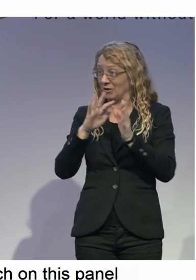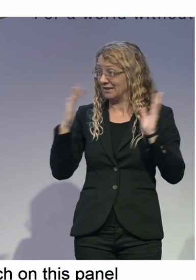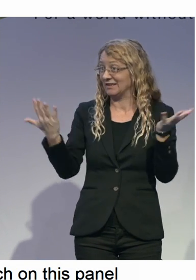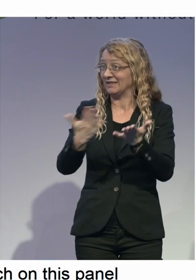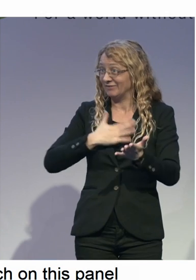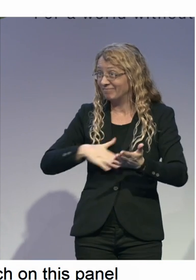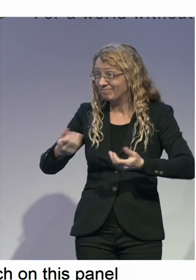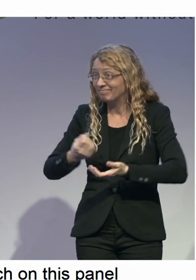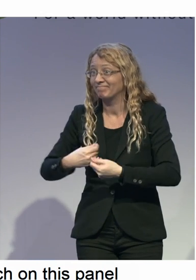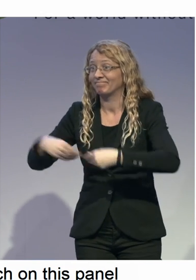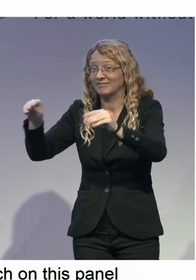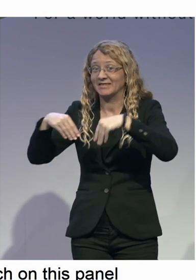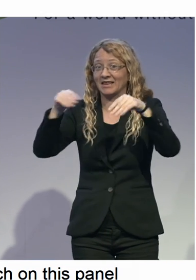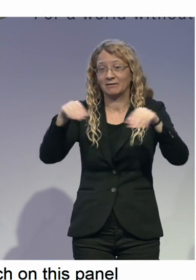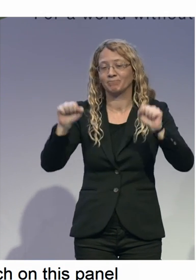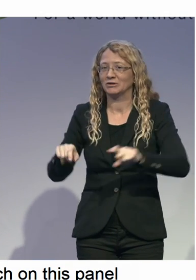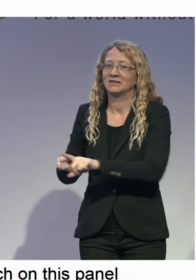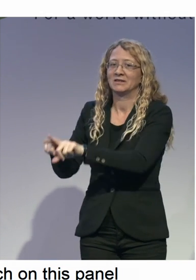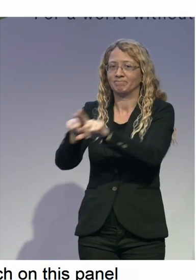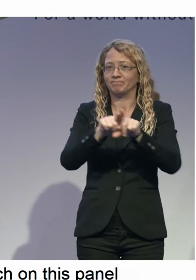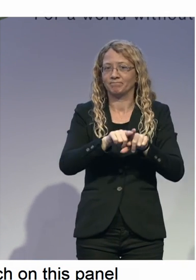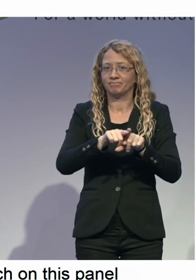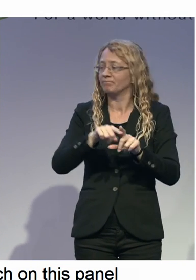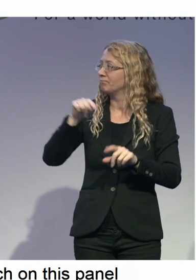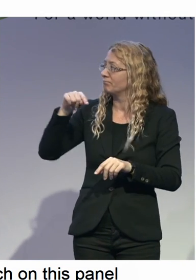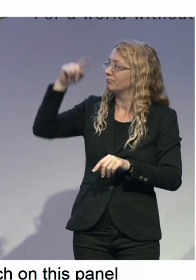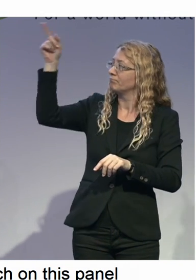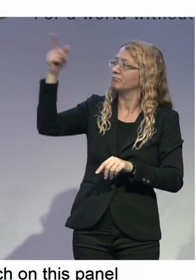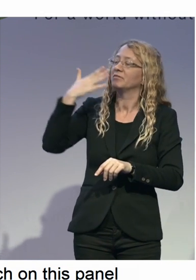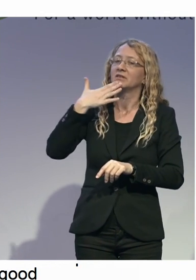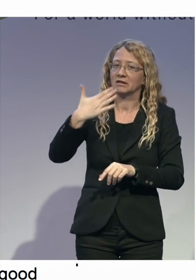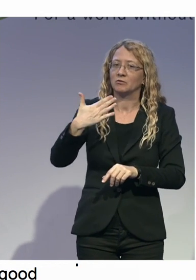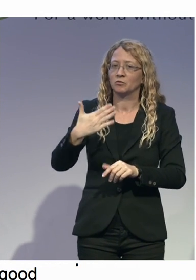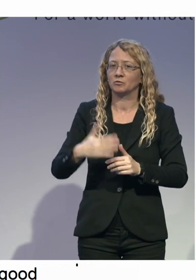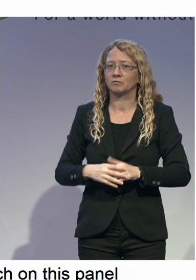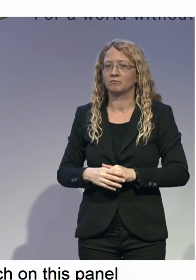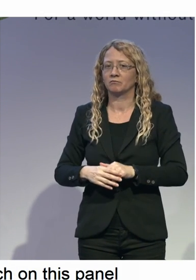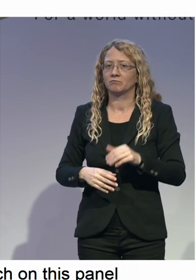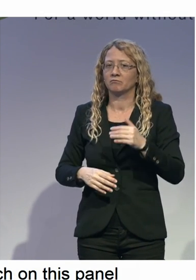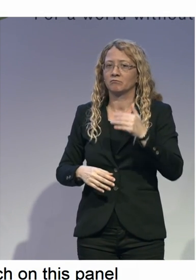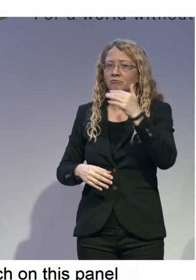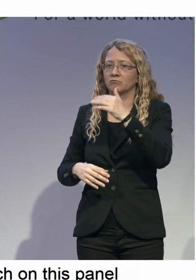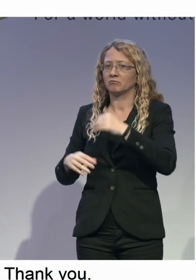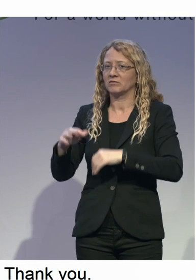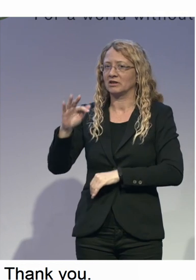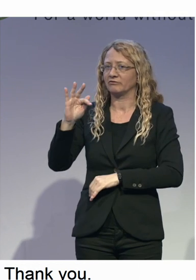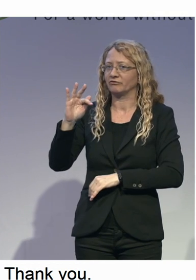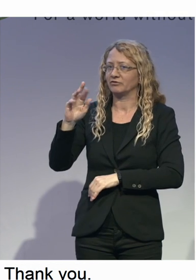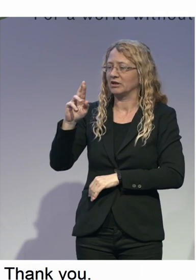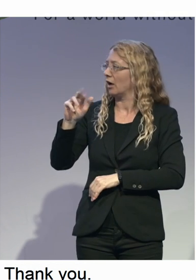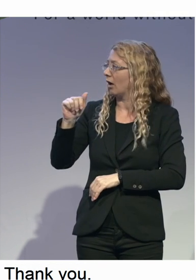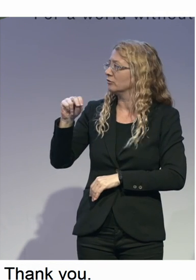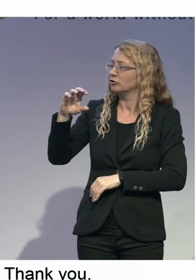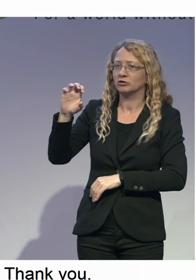Very insightful. So, I'm going to point to Francesca. Are there any plans? Well, you're